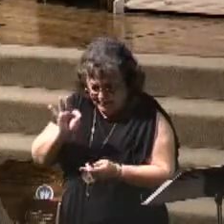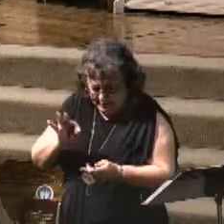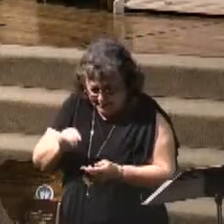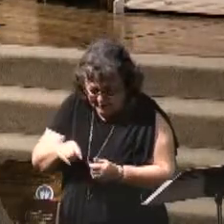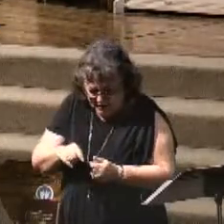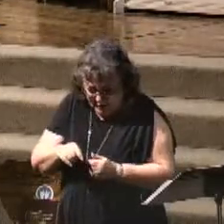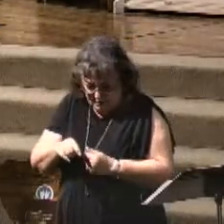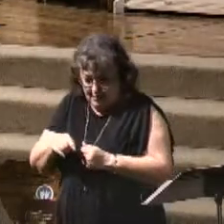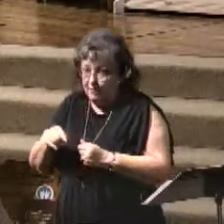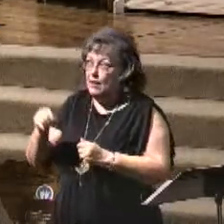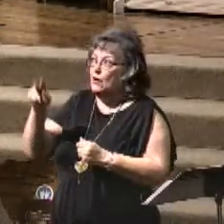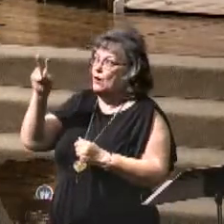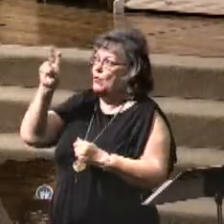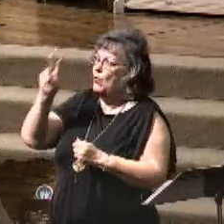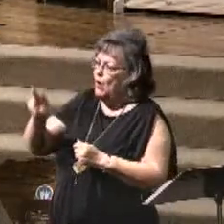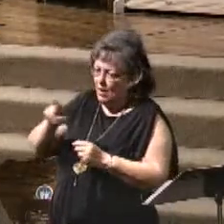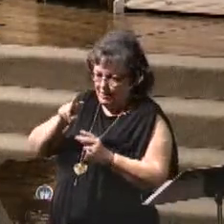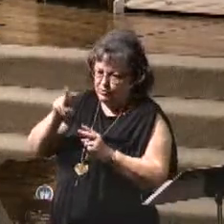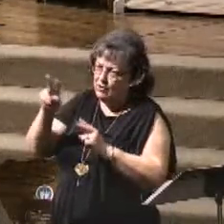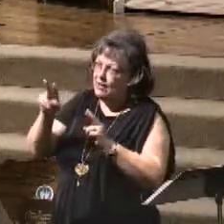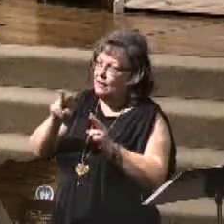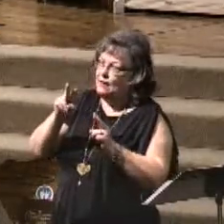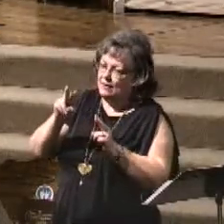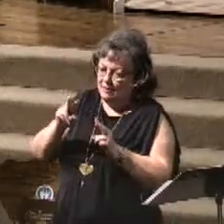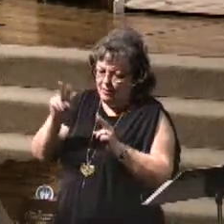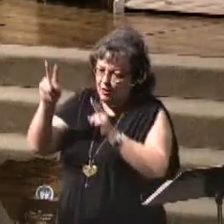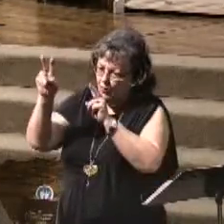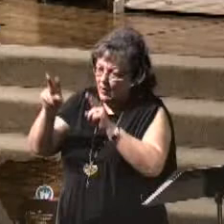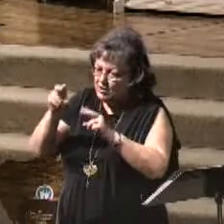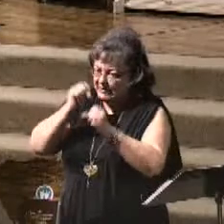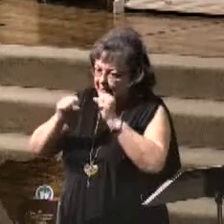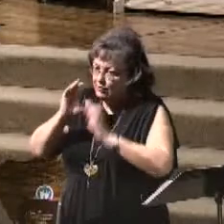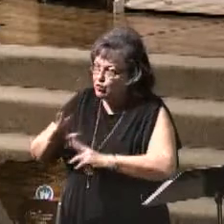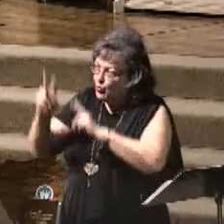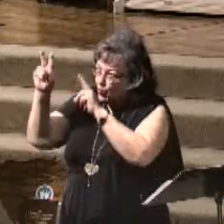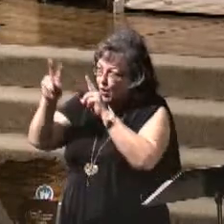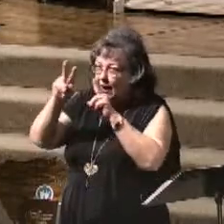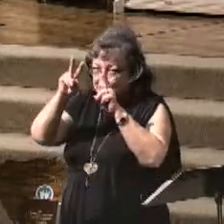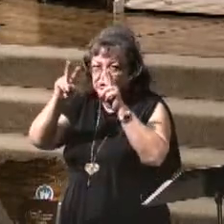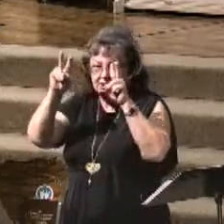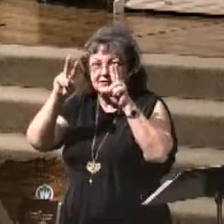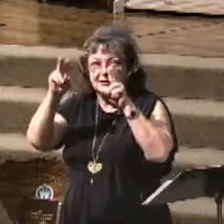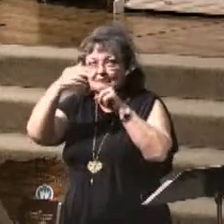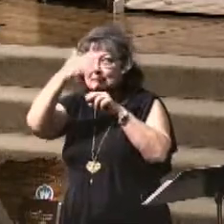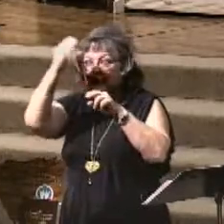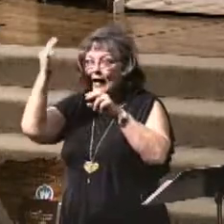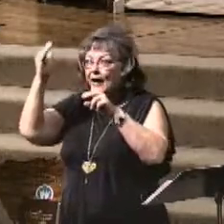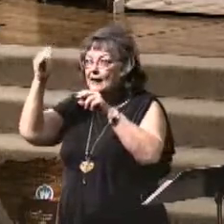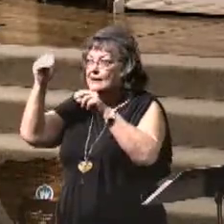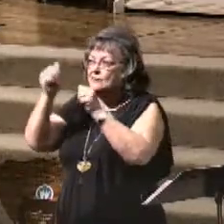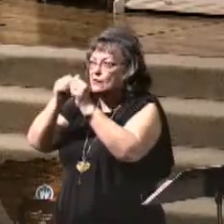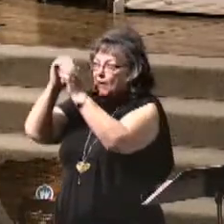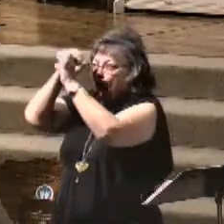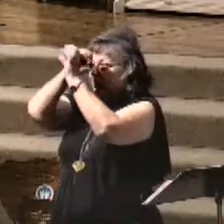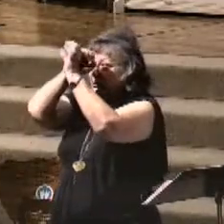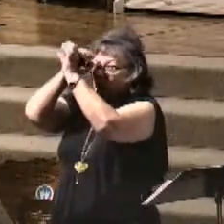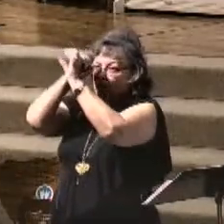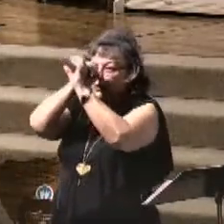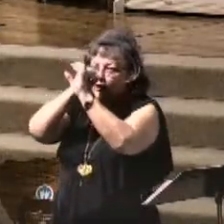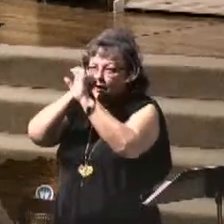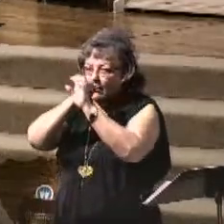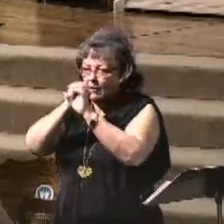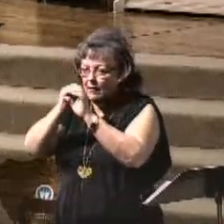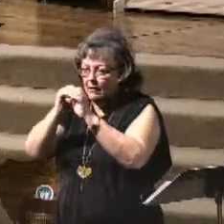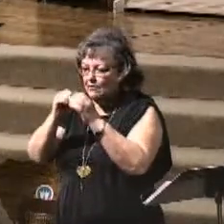Even though they're watching asteroids, NASA and all those other folks, they're watching the skies with everything that they possibly can. They're tracking